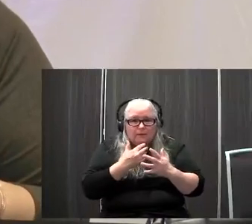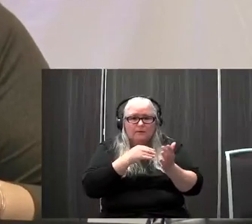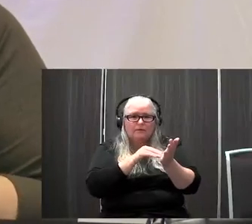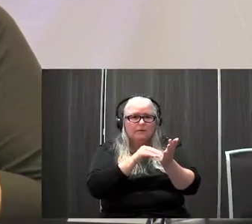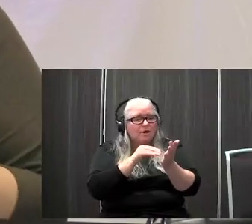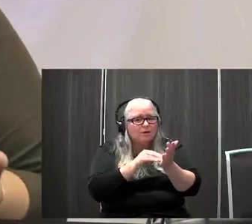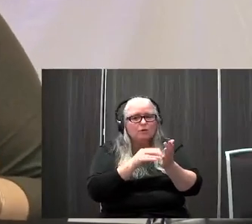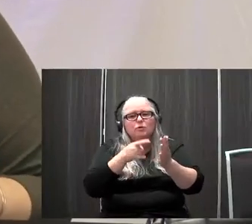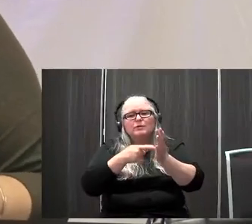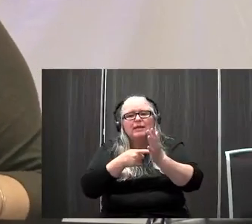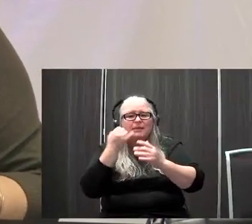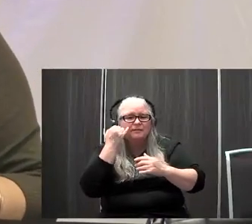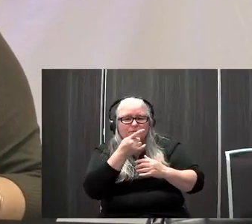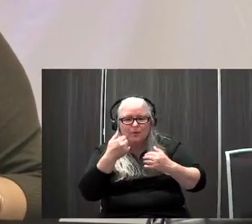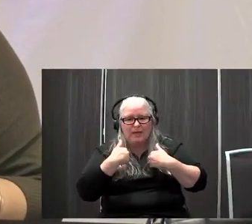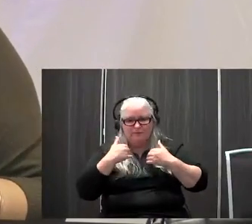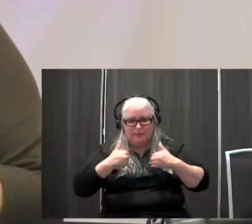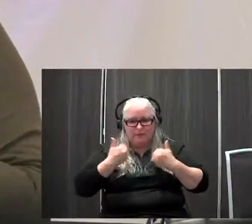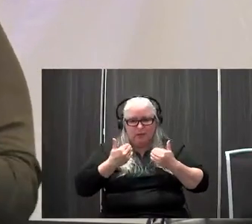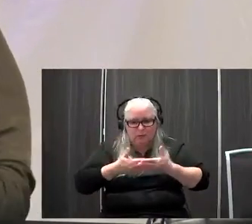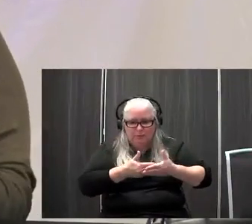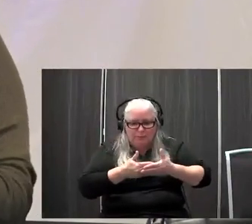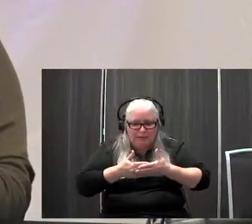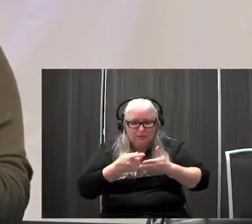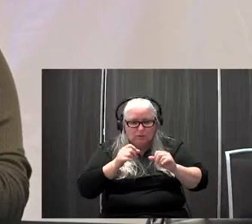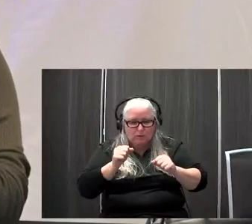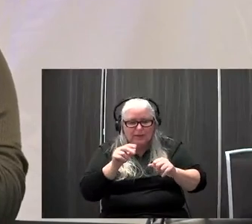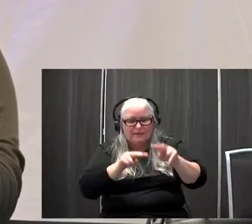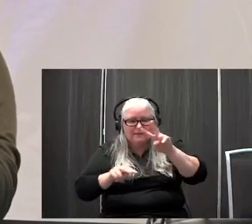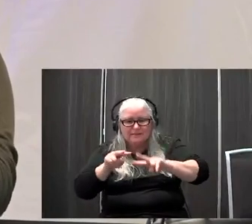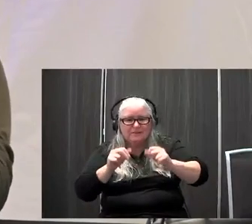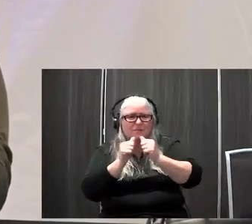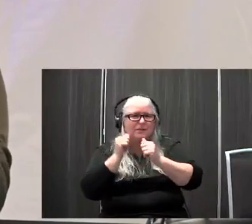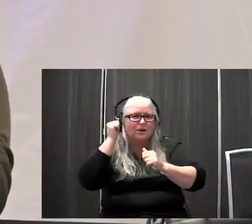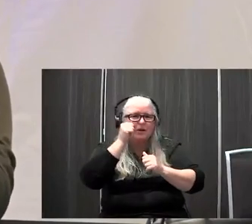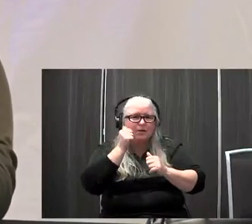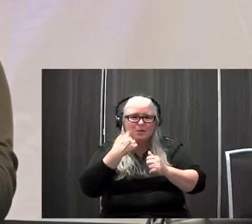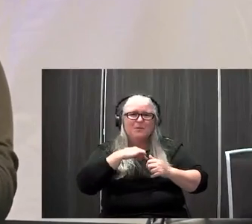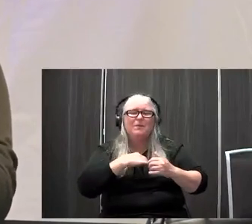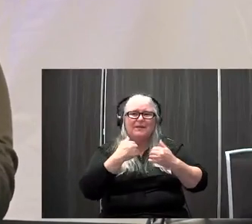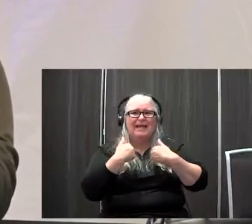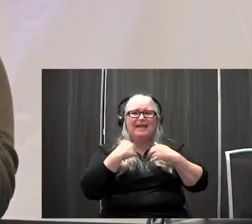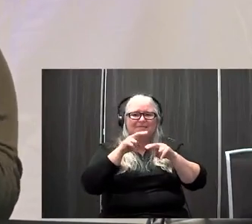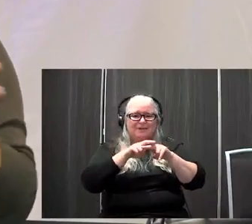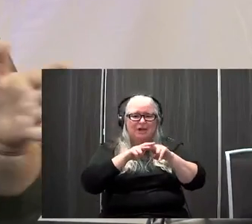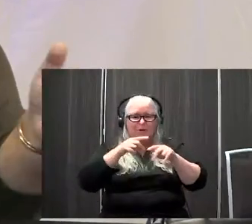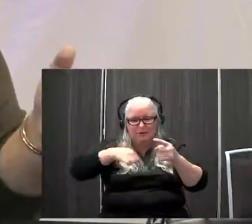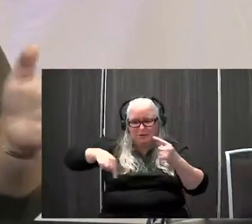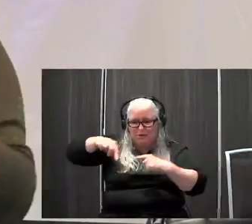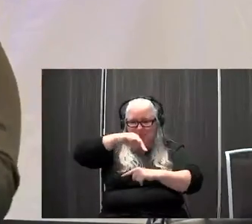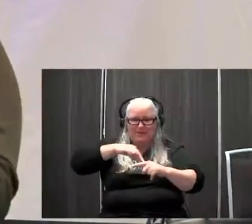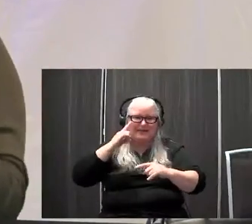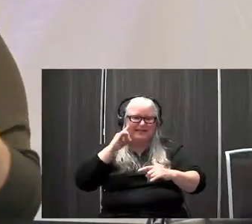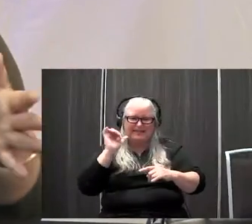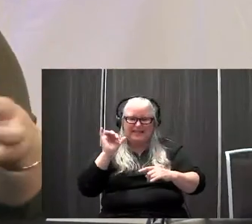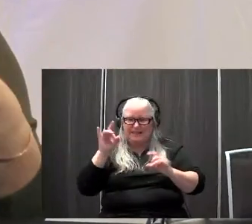a little bit younger, we can get a good assessment on them in audiology. For example, we have a chair and it rotates. It sounds worse than it is, but it actually goes kind of